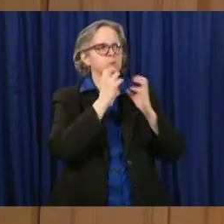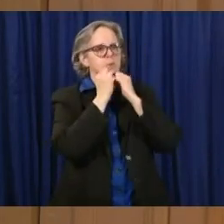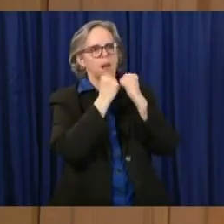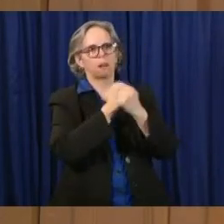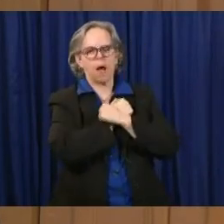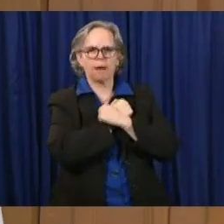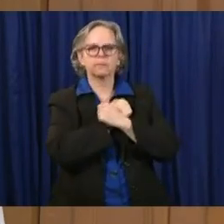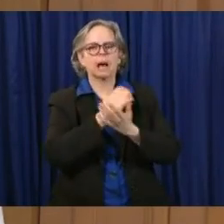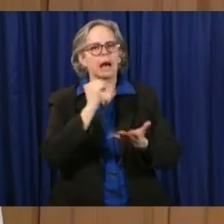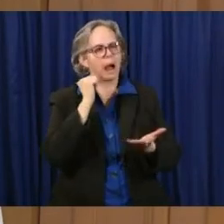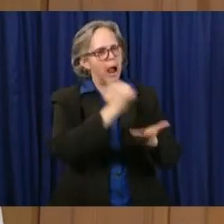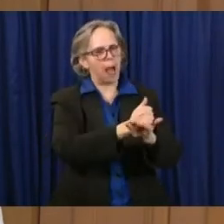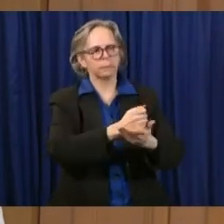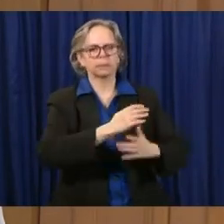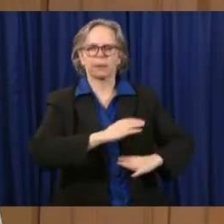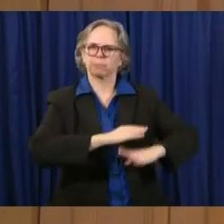slide.